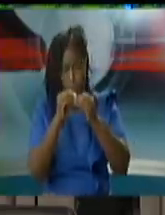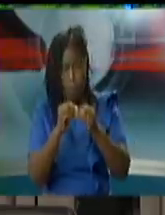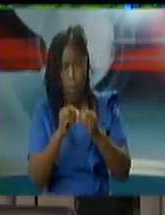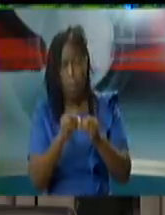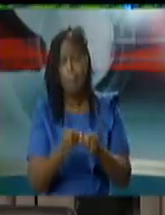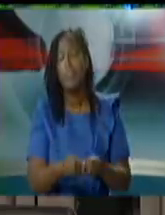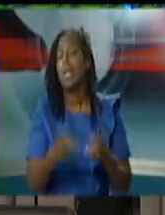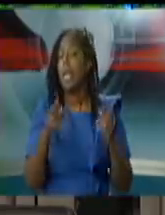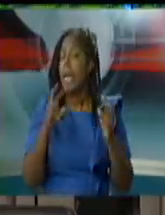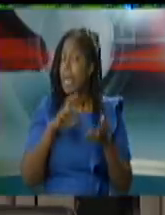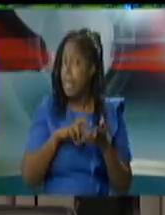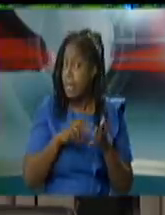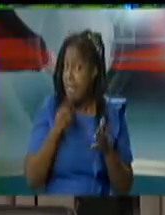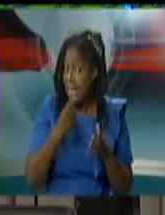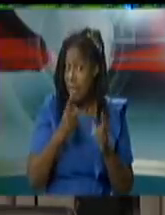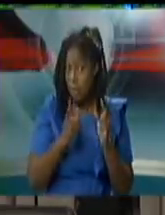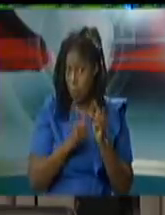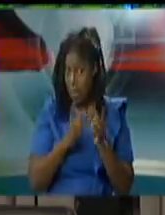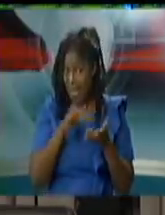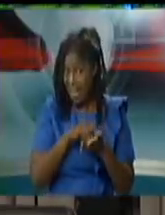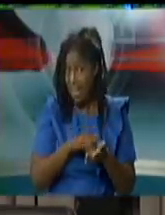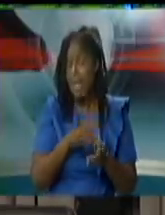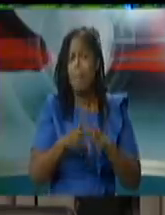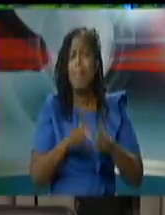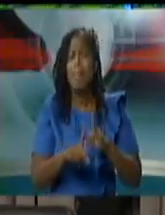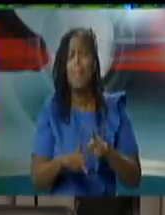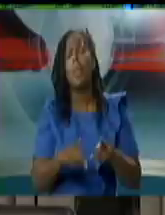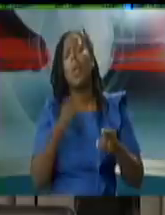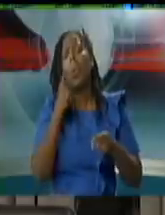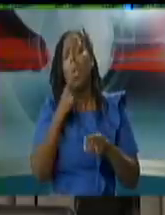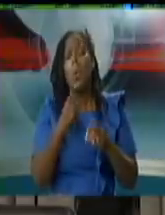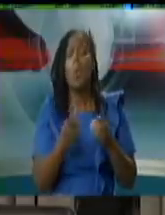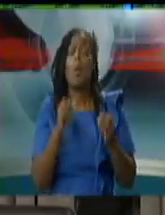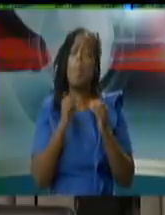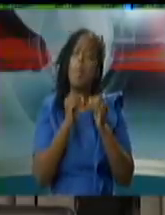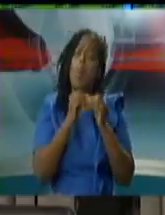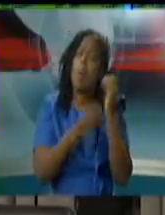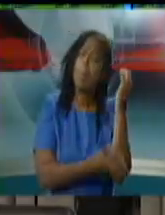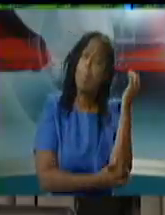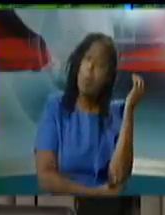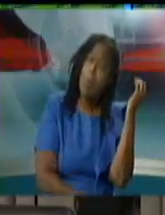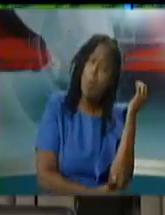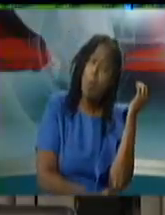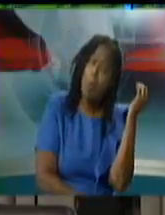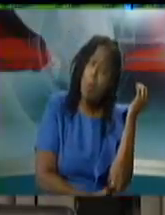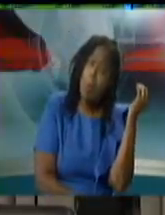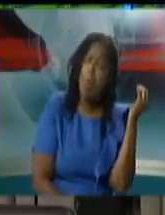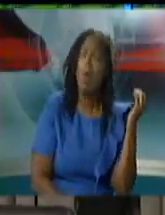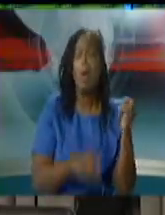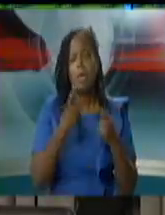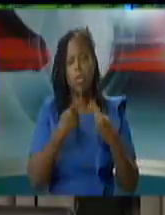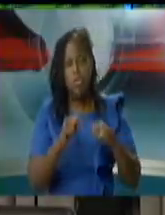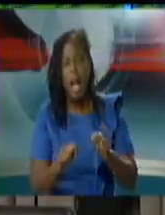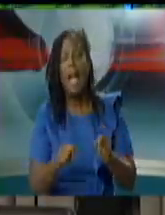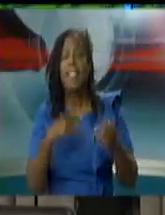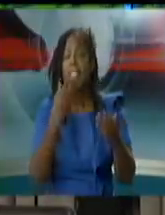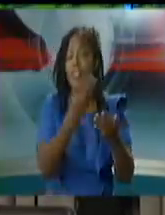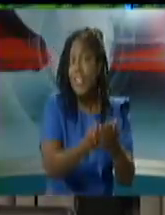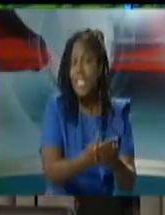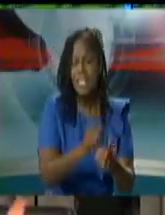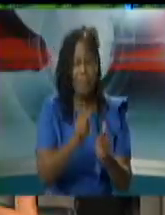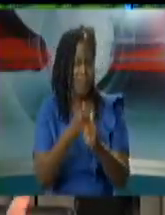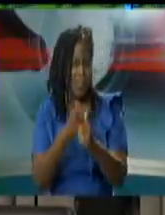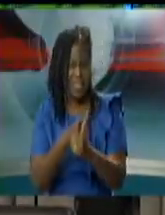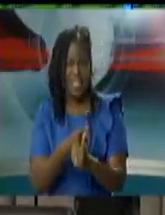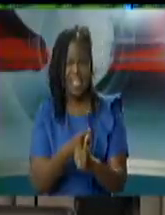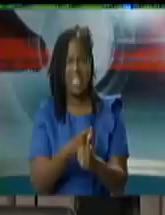socioeconomically disadvantaged we want to reach them first with these free masks so tackling ncds